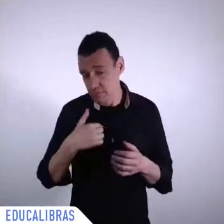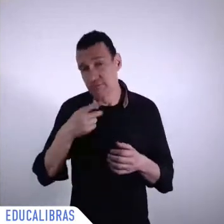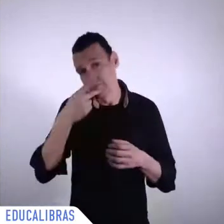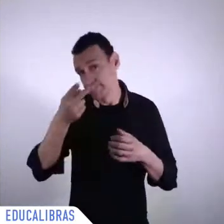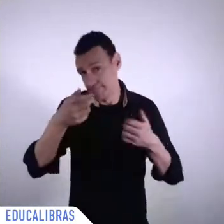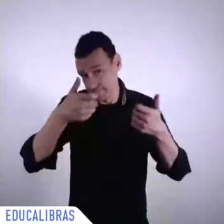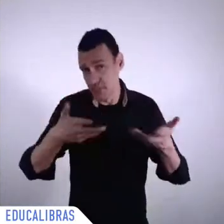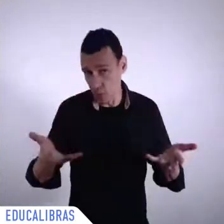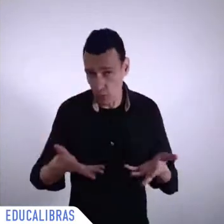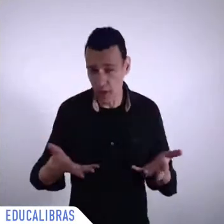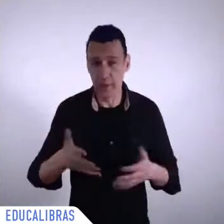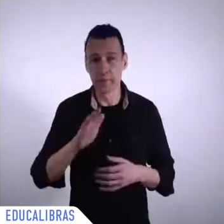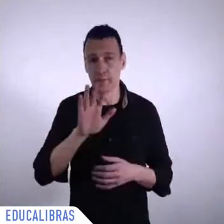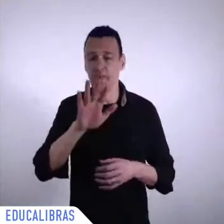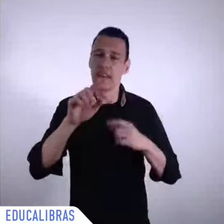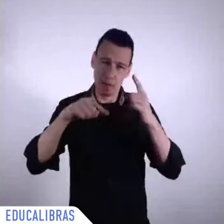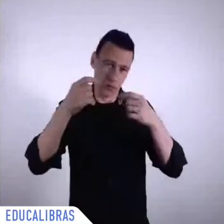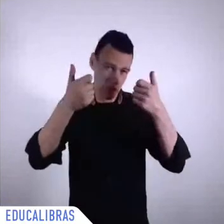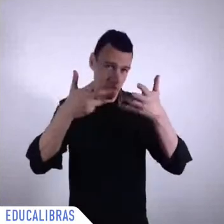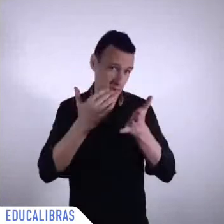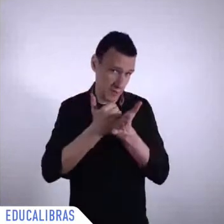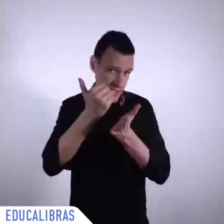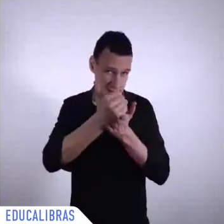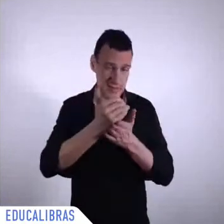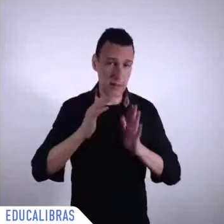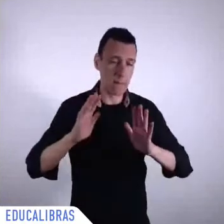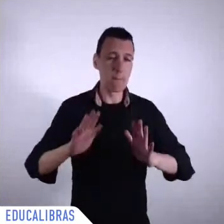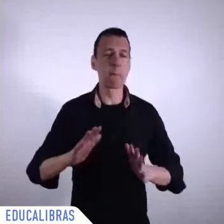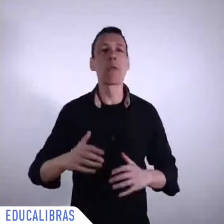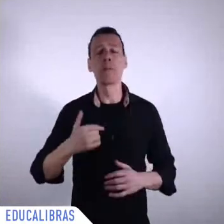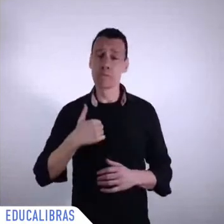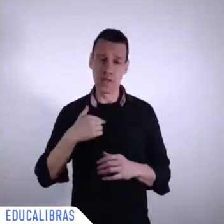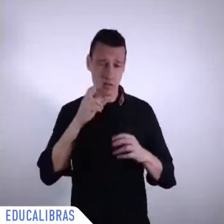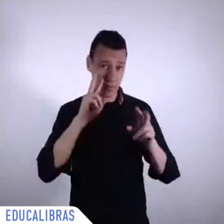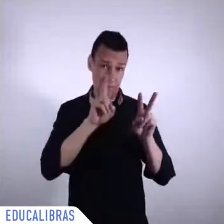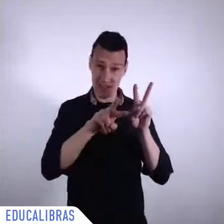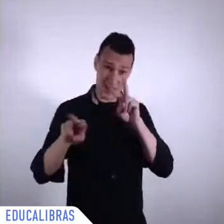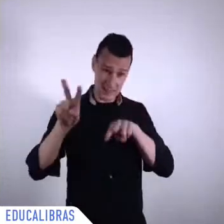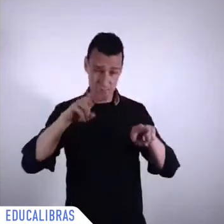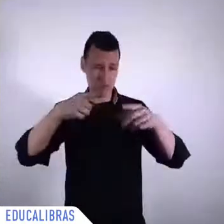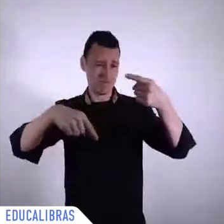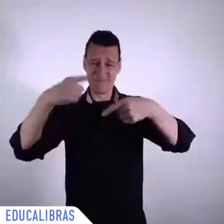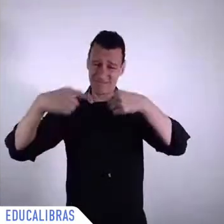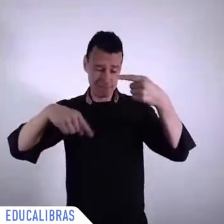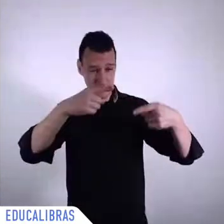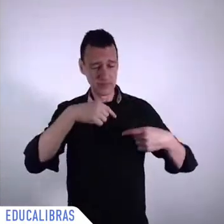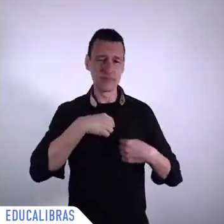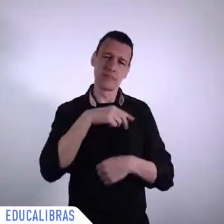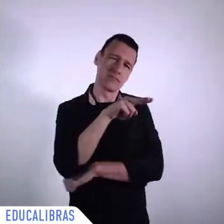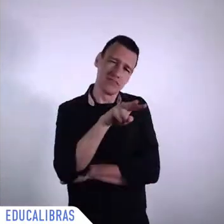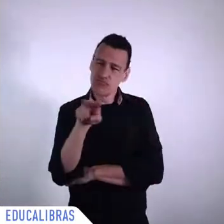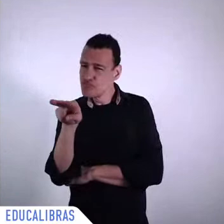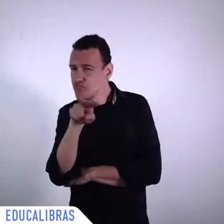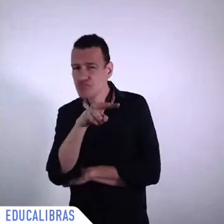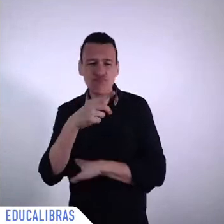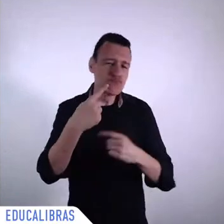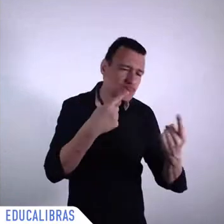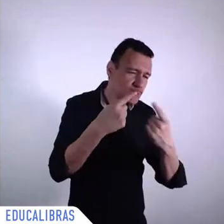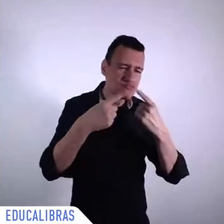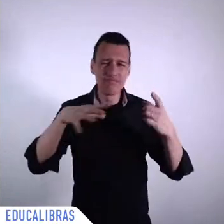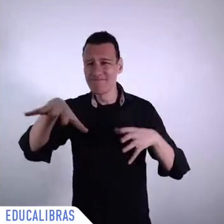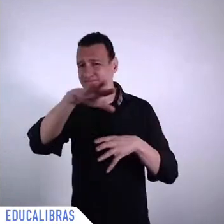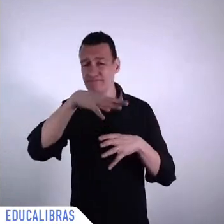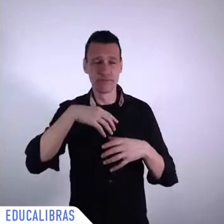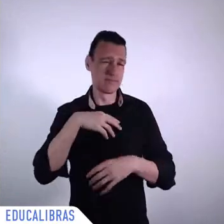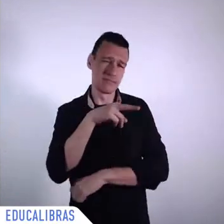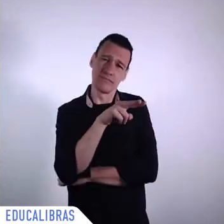impression was that the world in which the 2030 agenda, in which the SDGs were